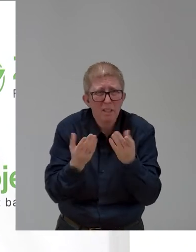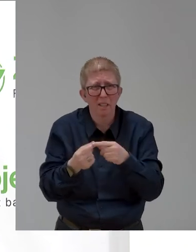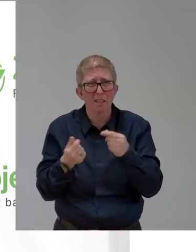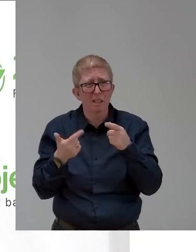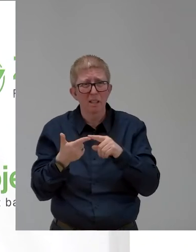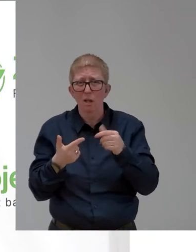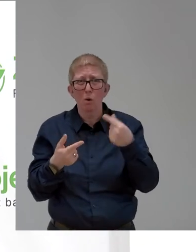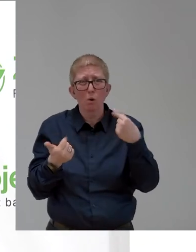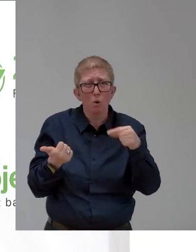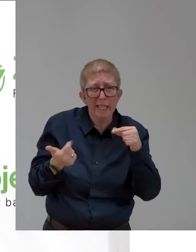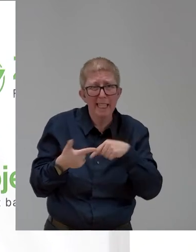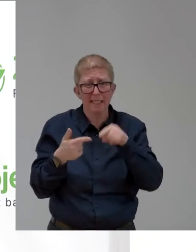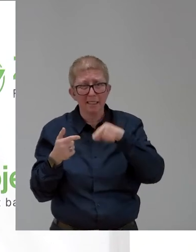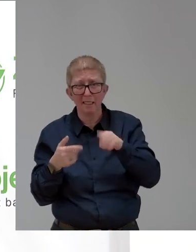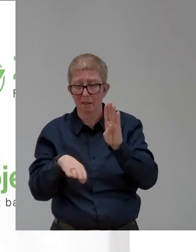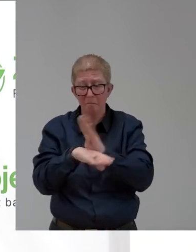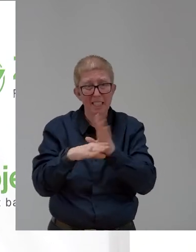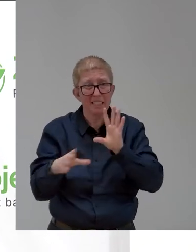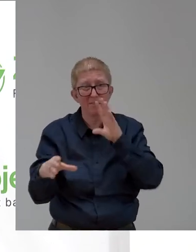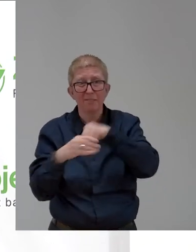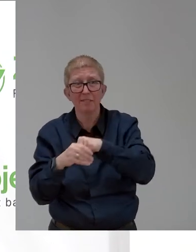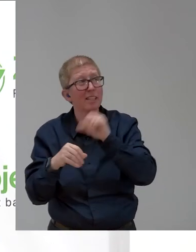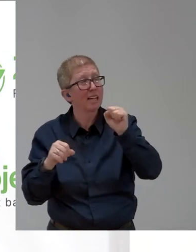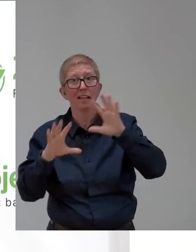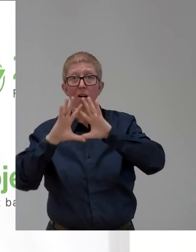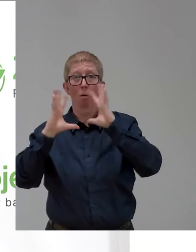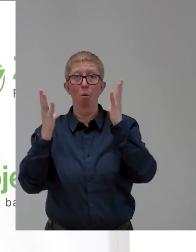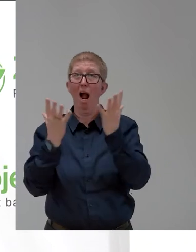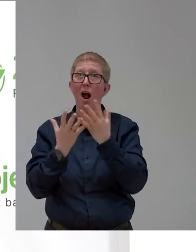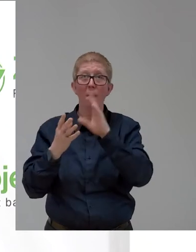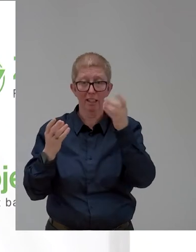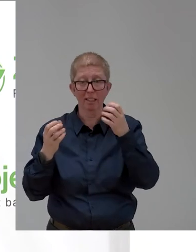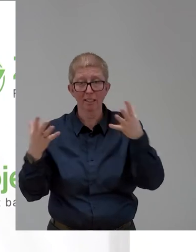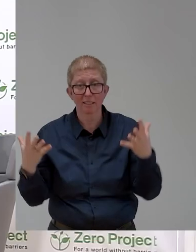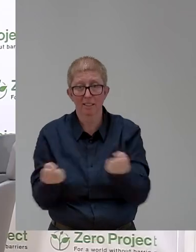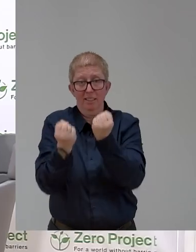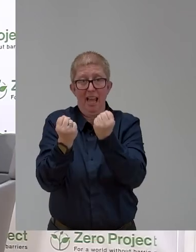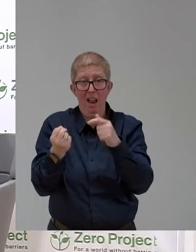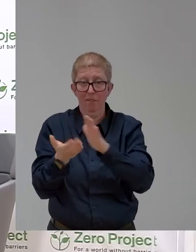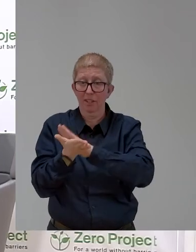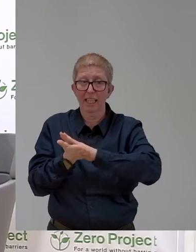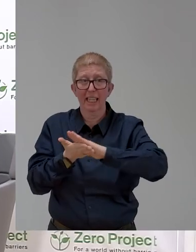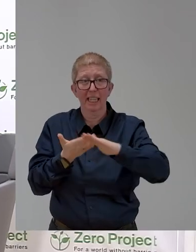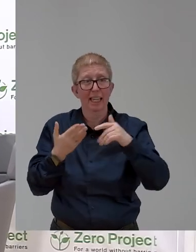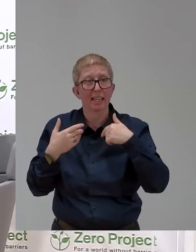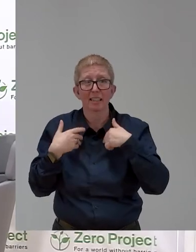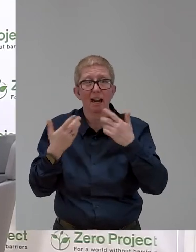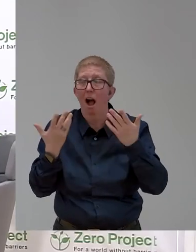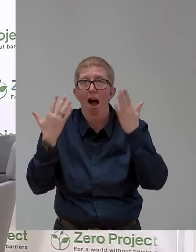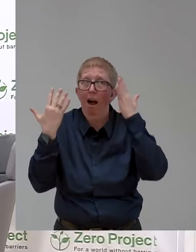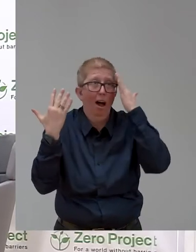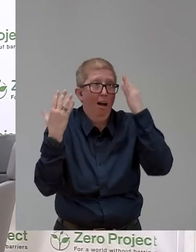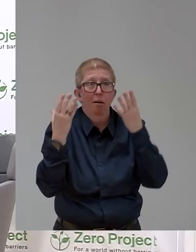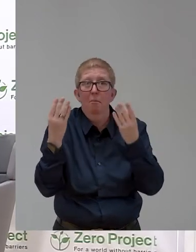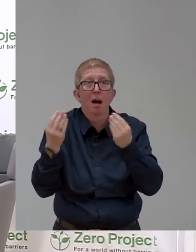and it's really saving the world. So did I forget one of them? I don't think are so many things. I mean,